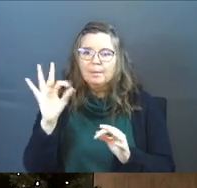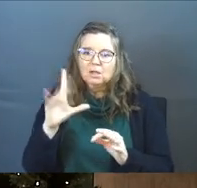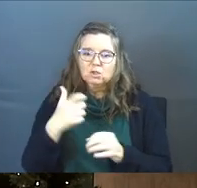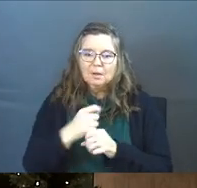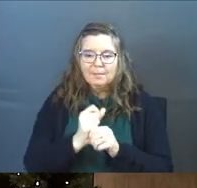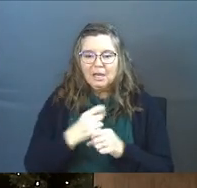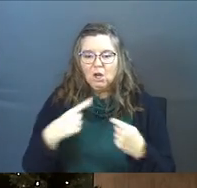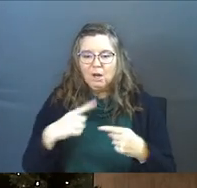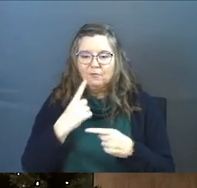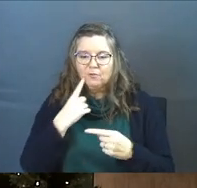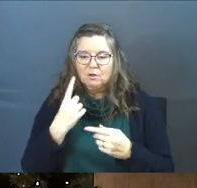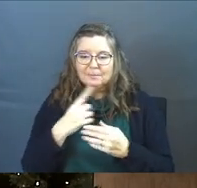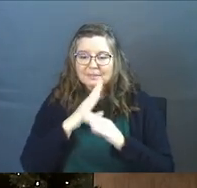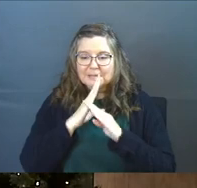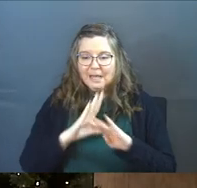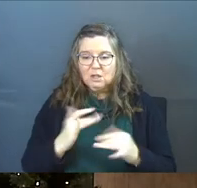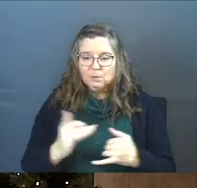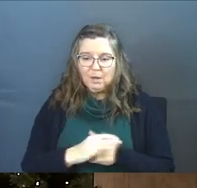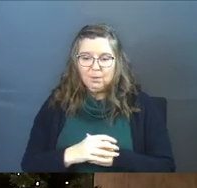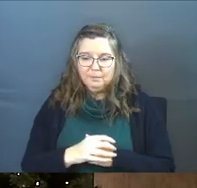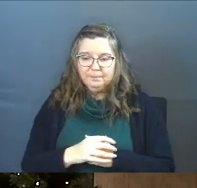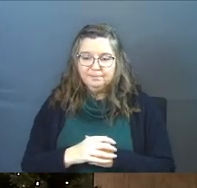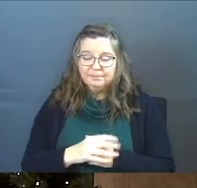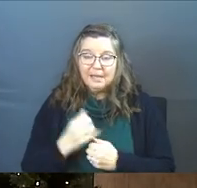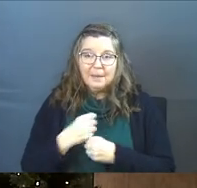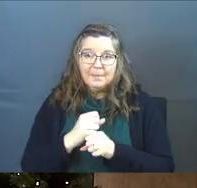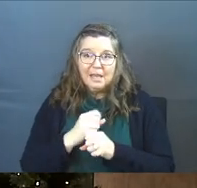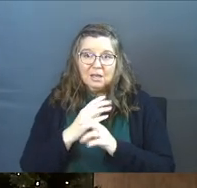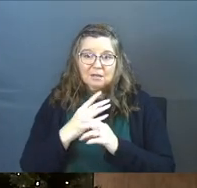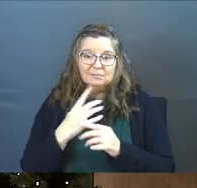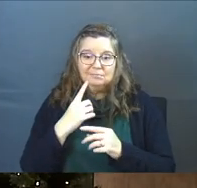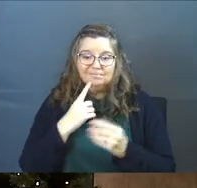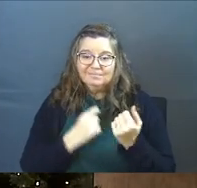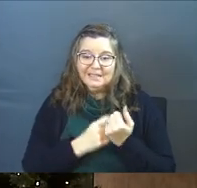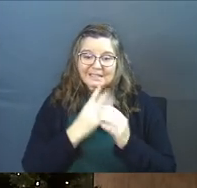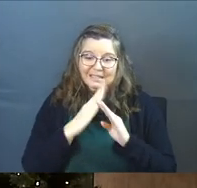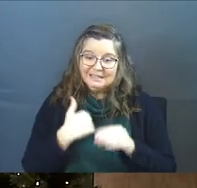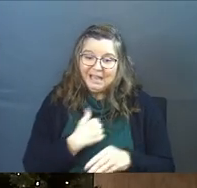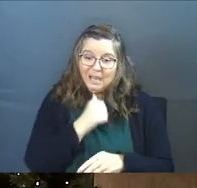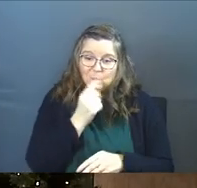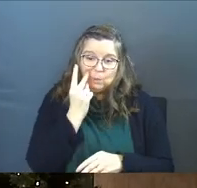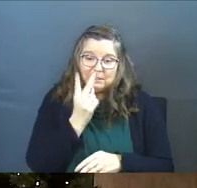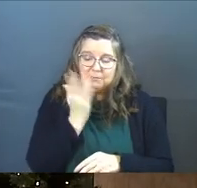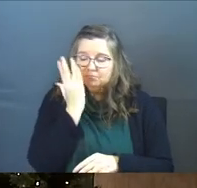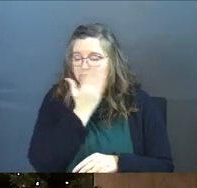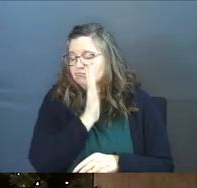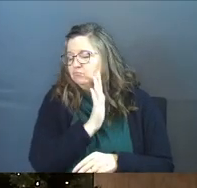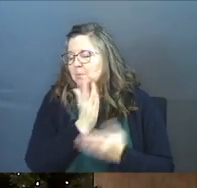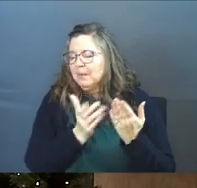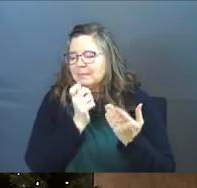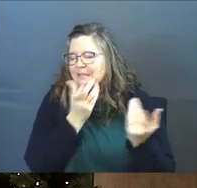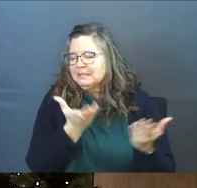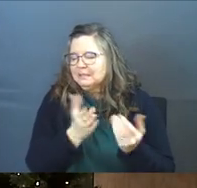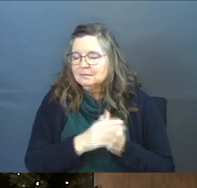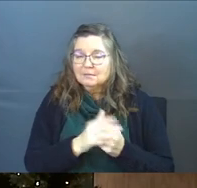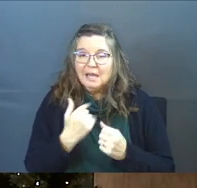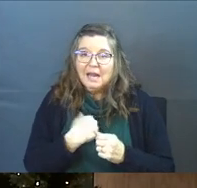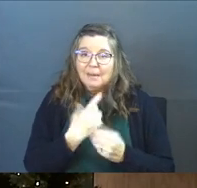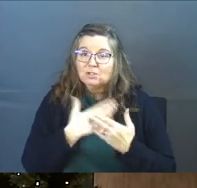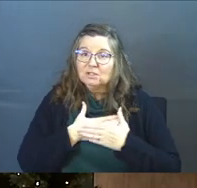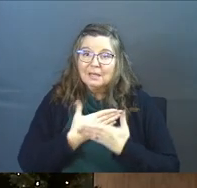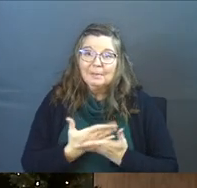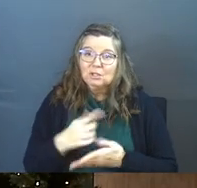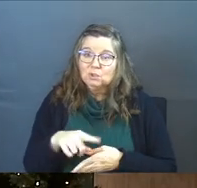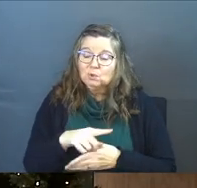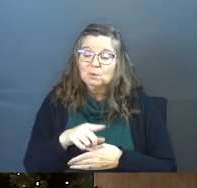Pastor, you're making an argument from silence right now. And making an argument from silence is saying, I don't see this, so maybe it didn't exist. And I'm just